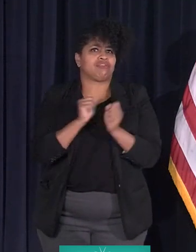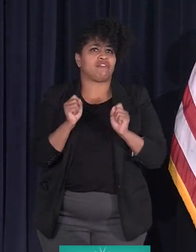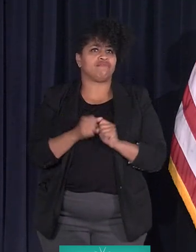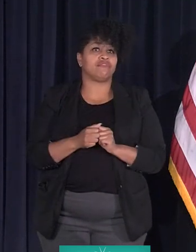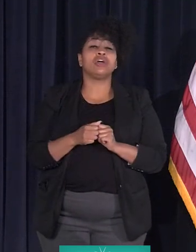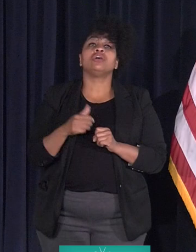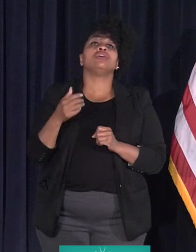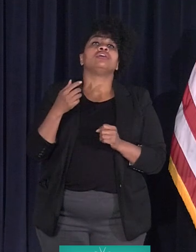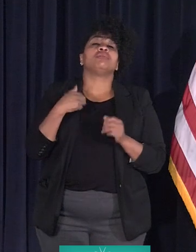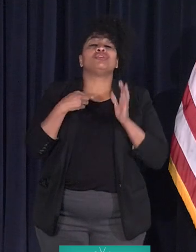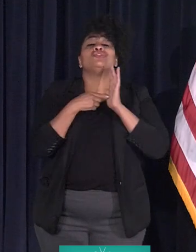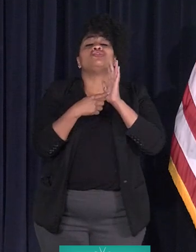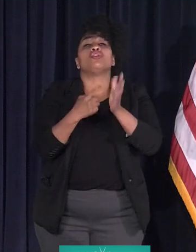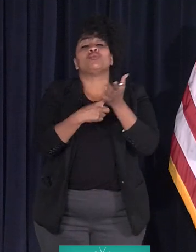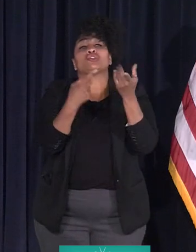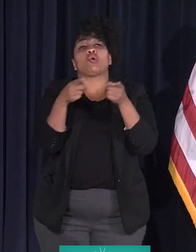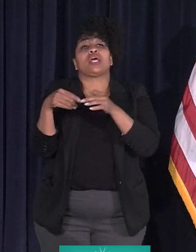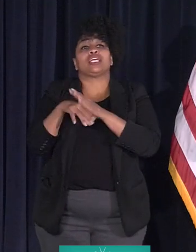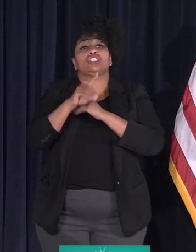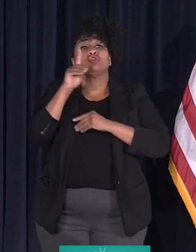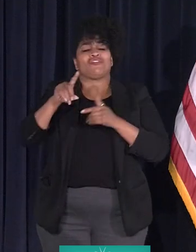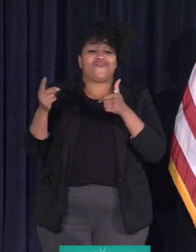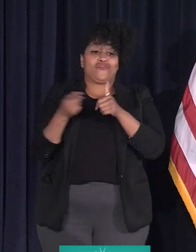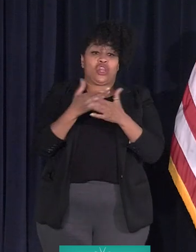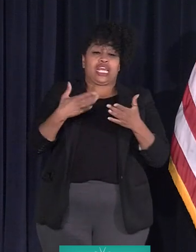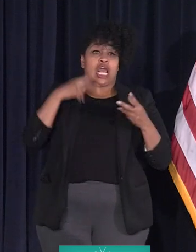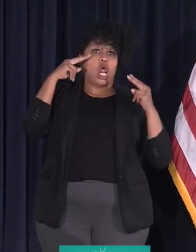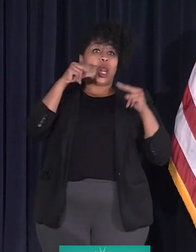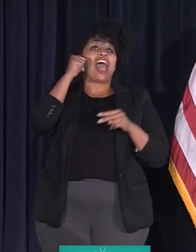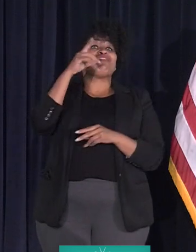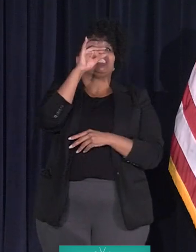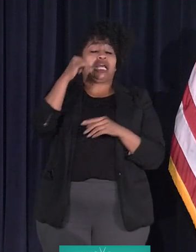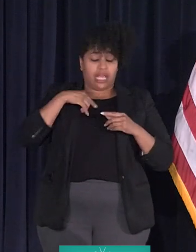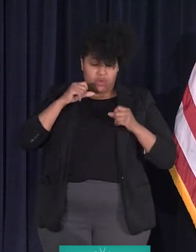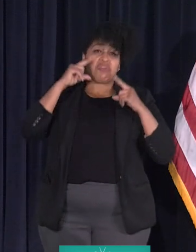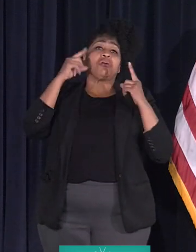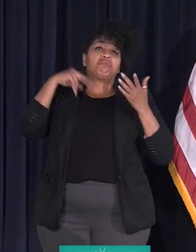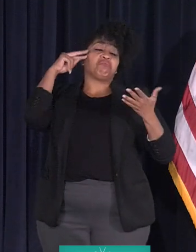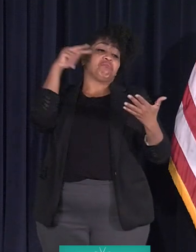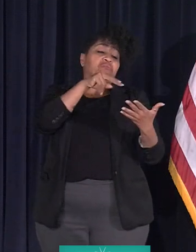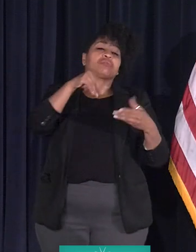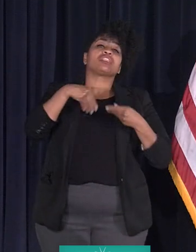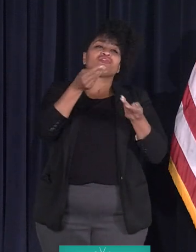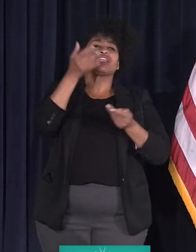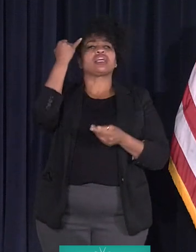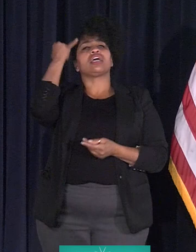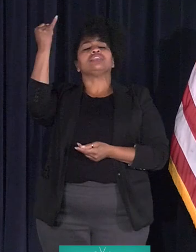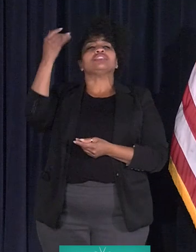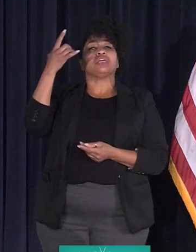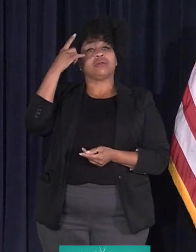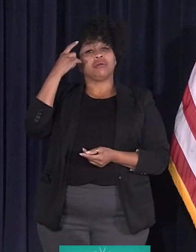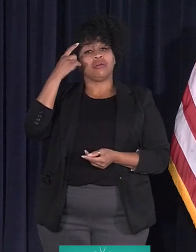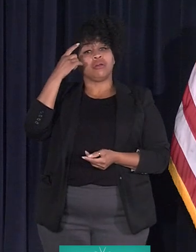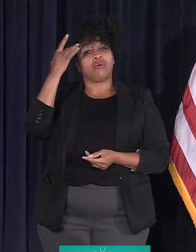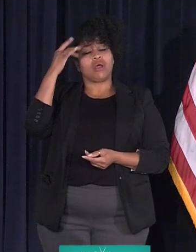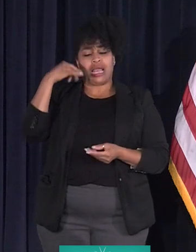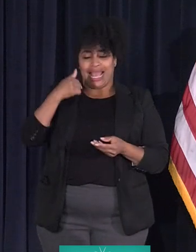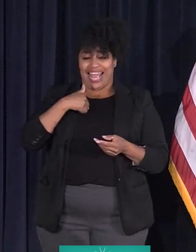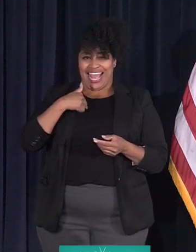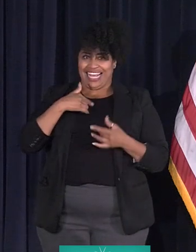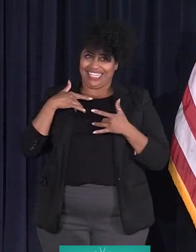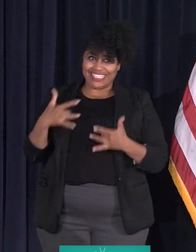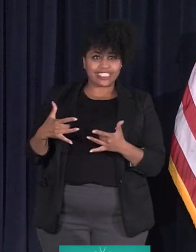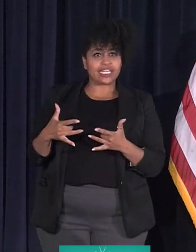Let me show you what's happening in Detroit. the first thing I look at every day to give you a sense, because I'm totally driven by